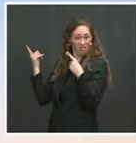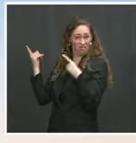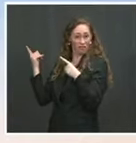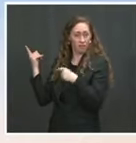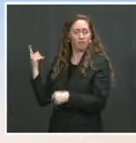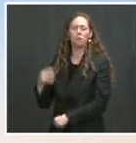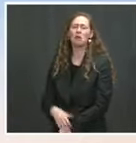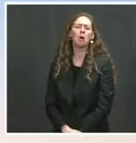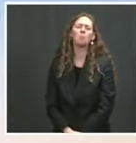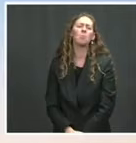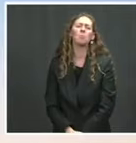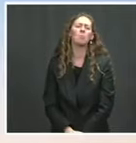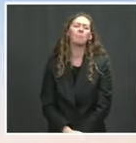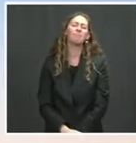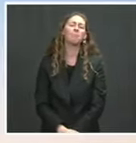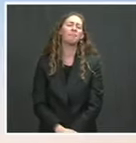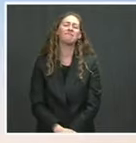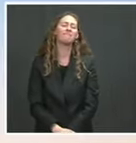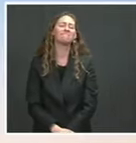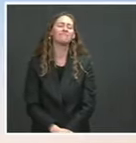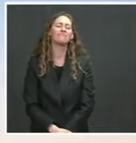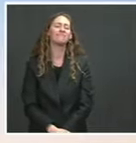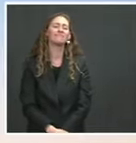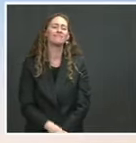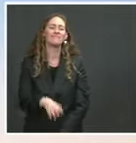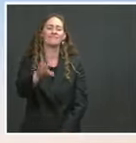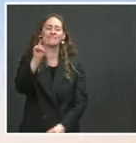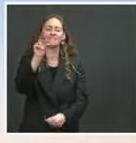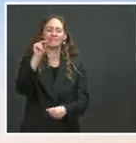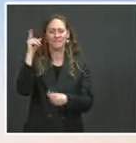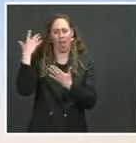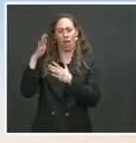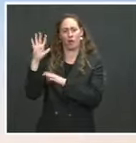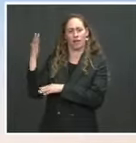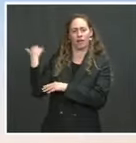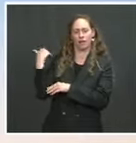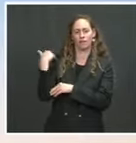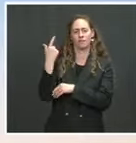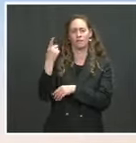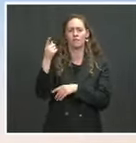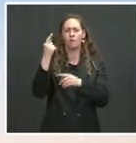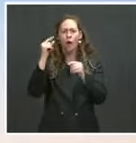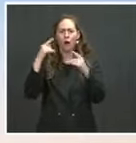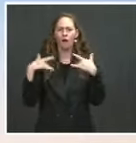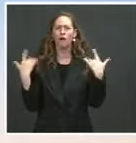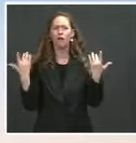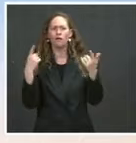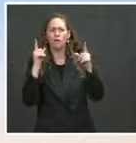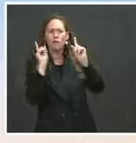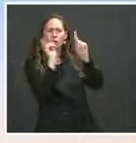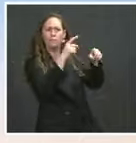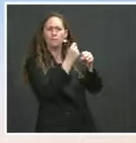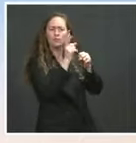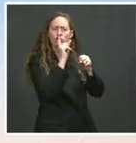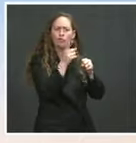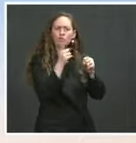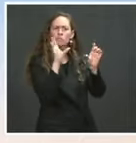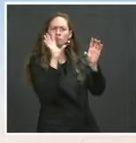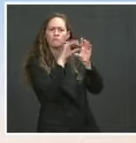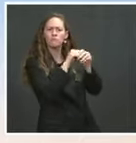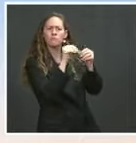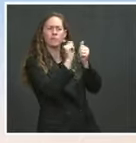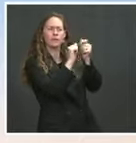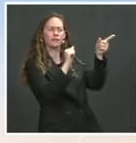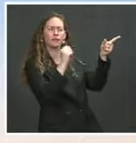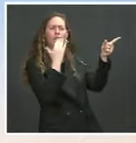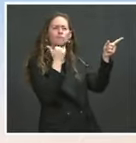not only keep him updated and abreast of what's happening on the ground, but to be deeply engaged with the Israelis, the Palestinians, and